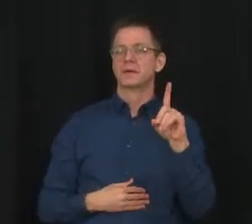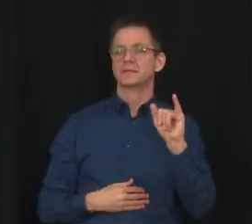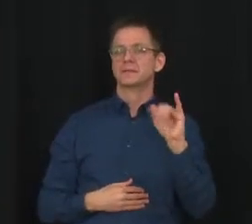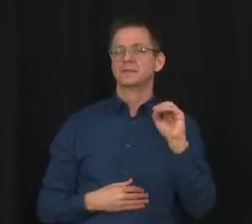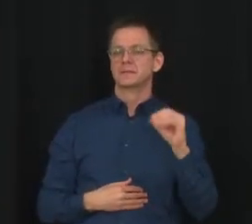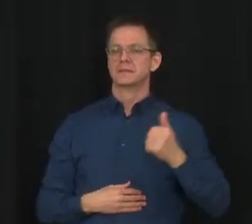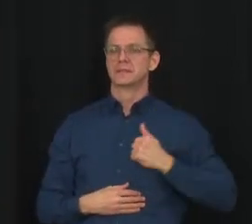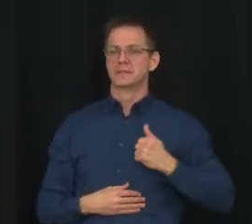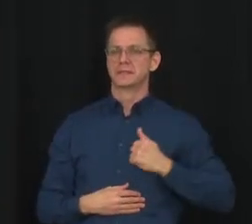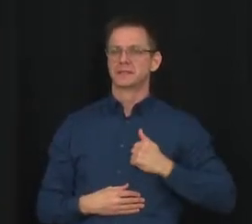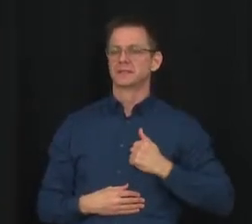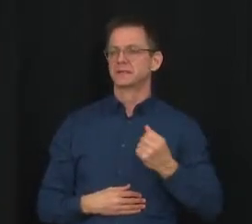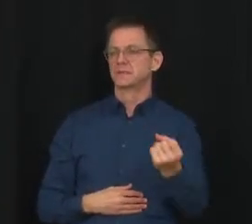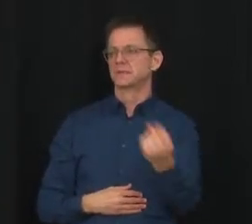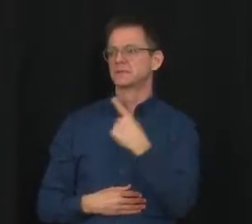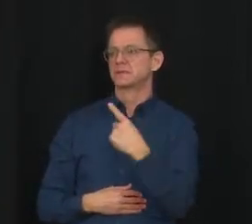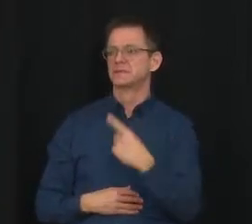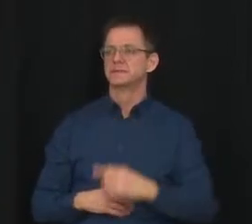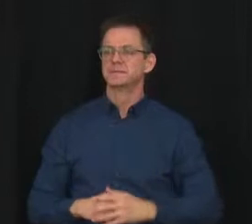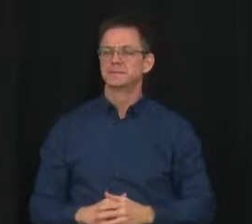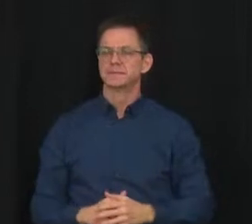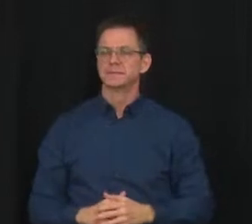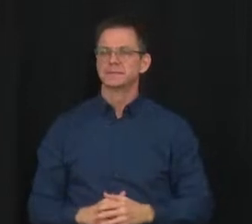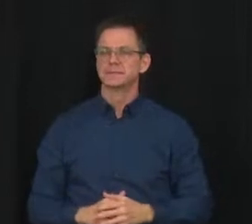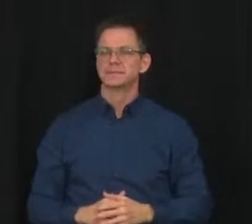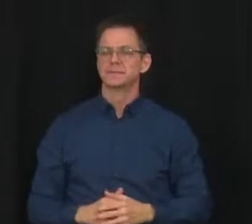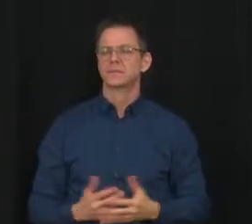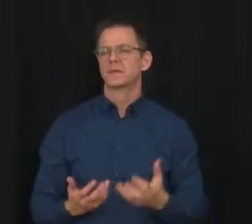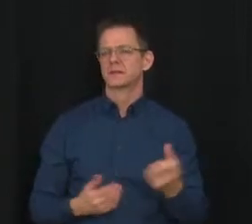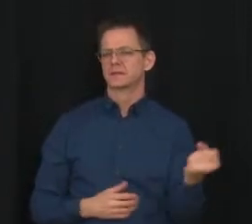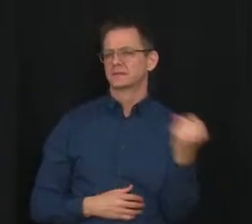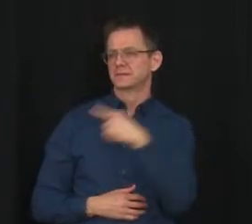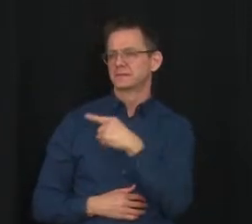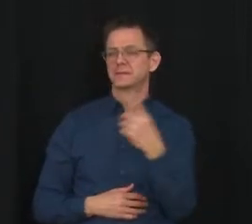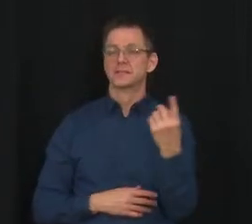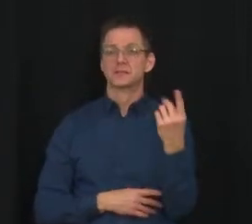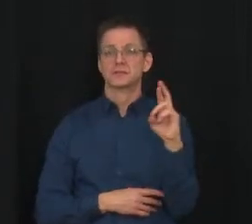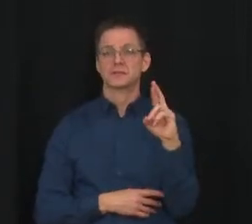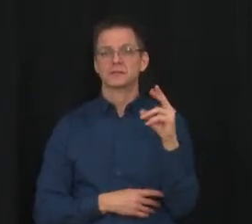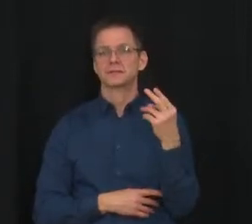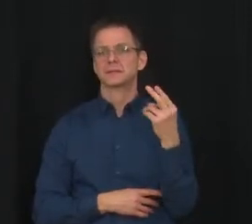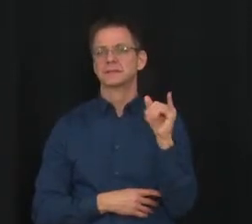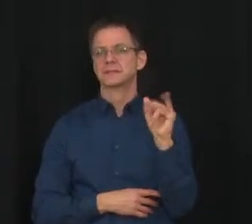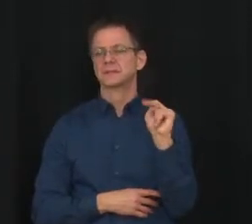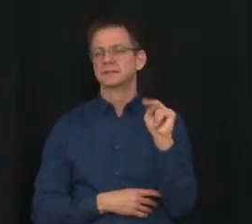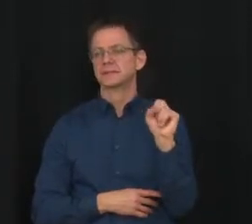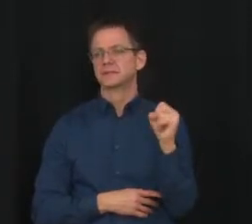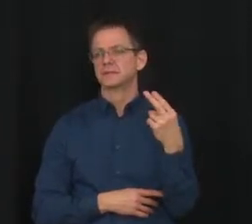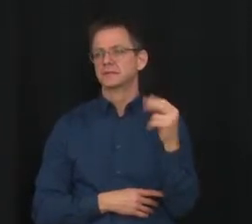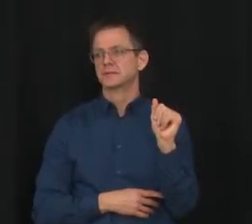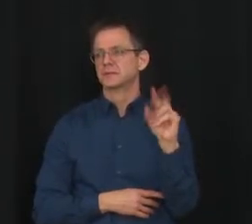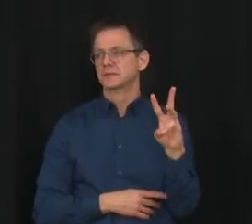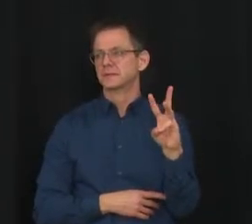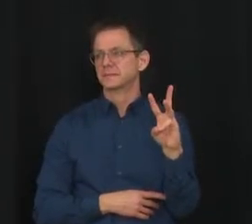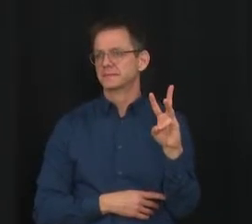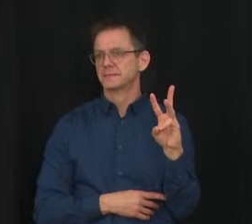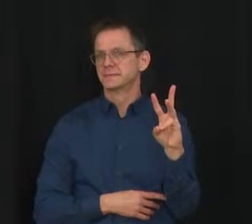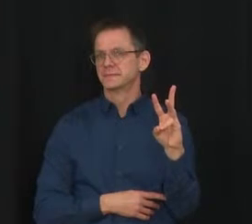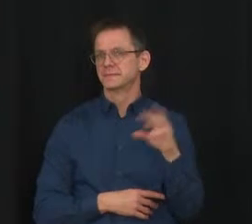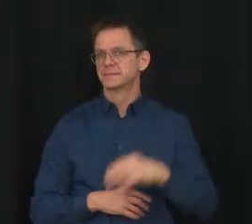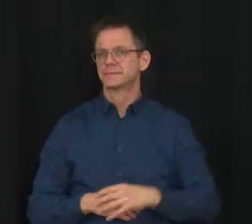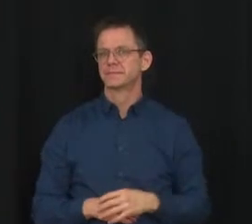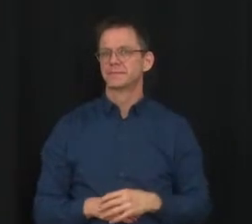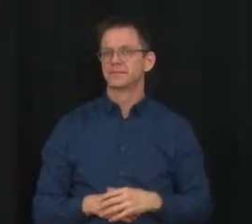Hi there. My question is for Dr. Hinshaw. You said yourself that the positivity rate is much higher and the